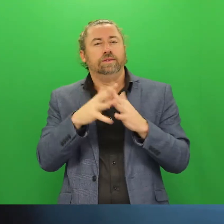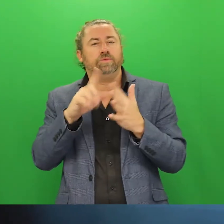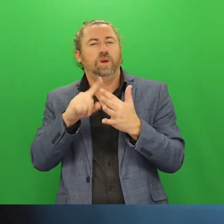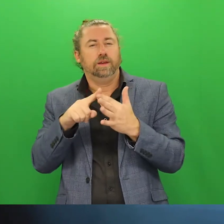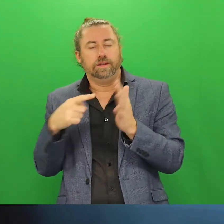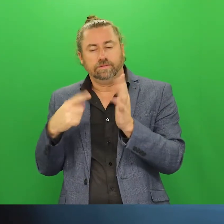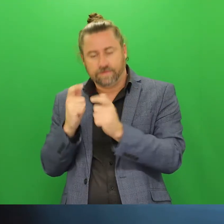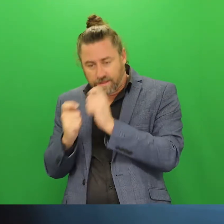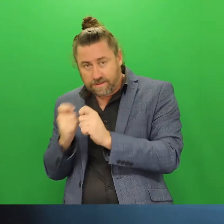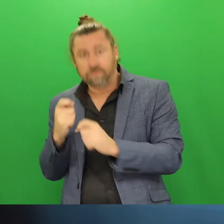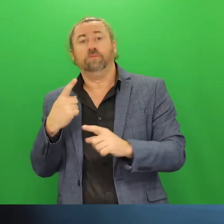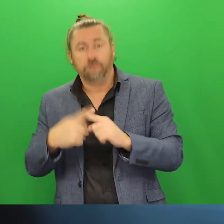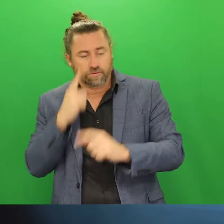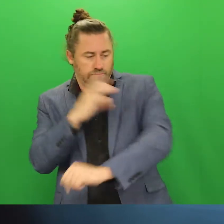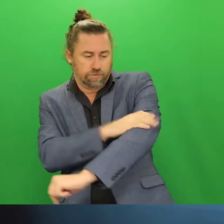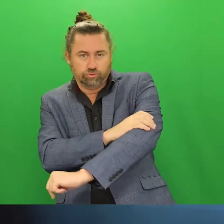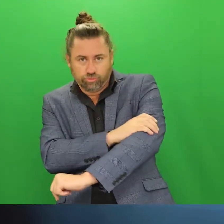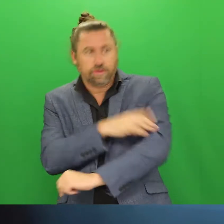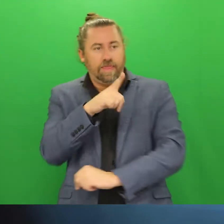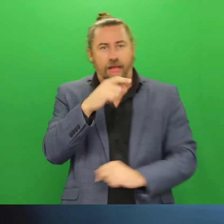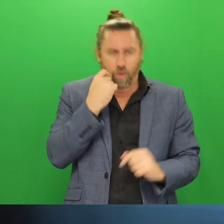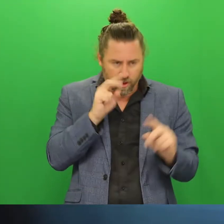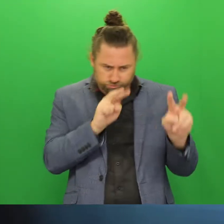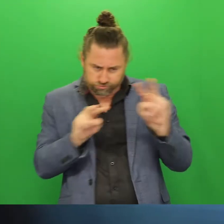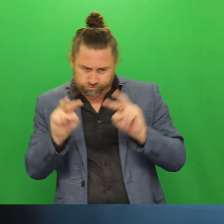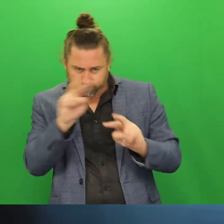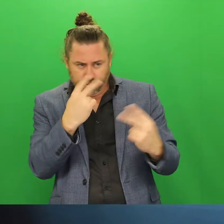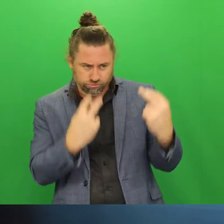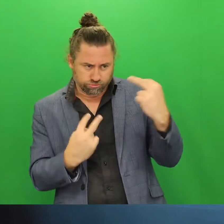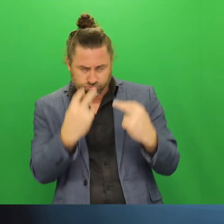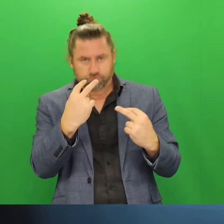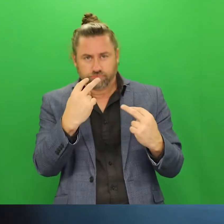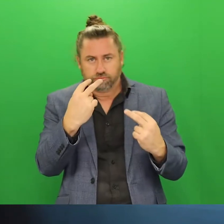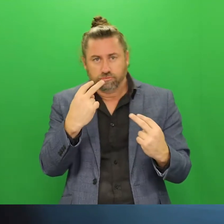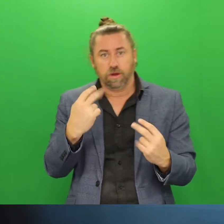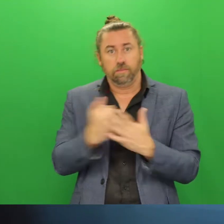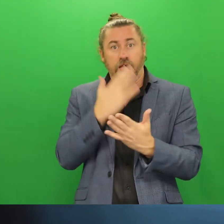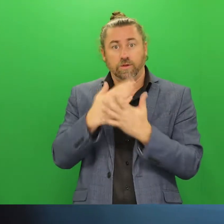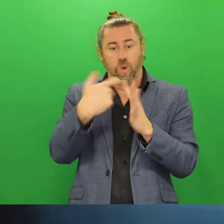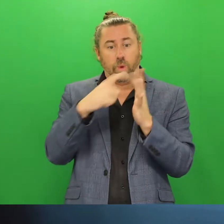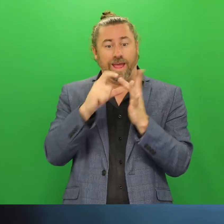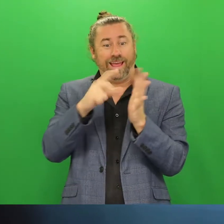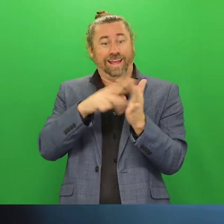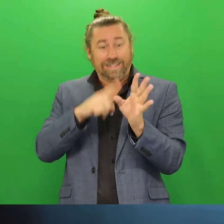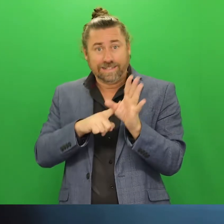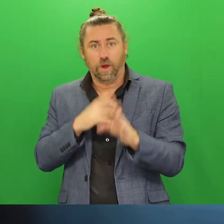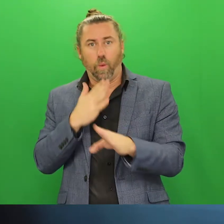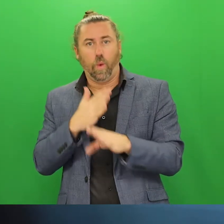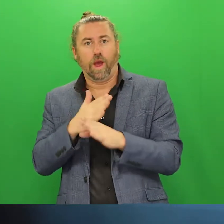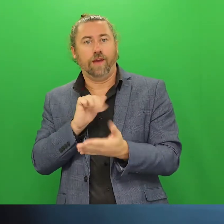help us attain what your renal function, how well your kidney is doing its jam, which, among other things, is to